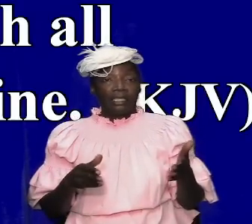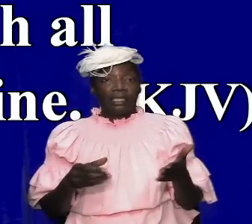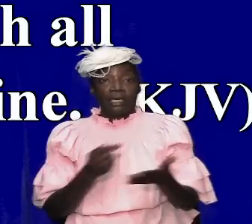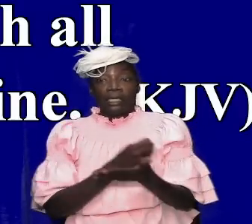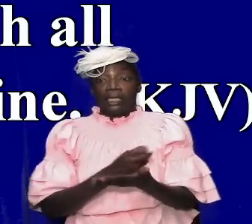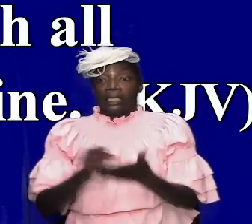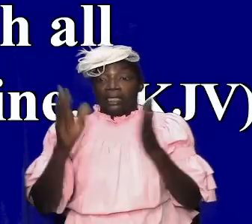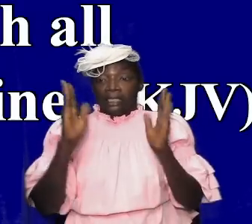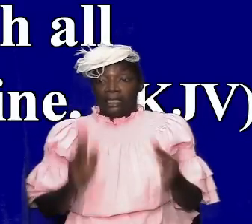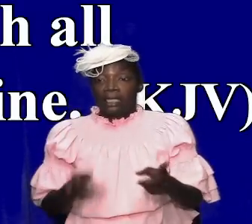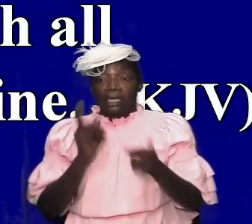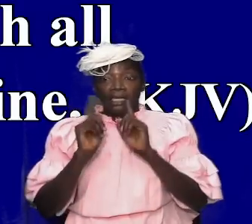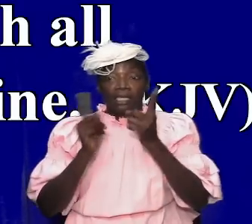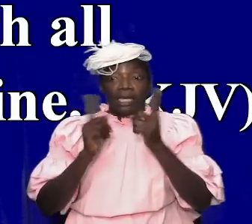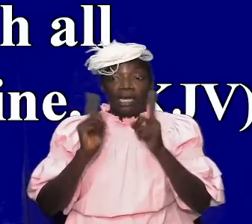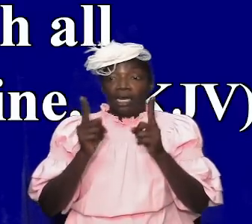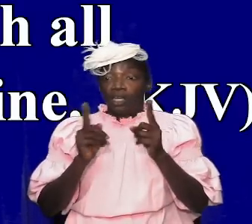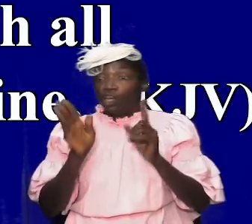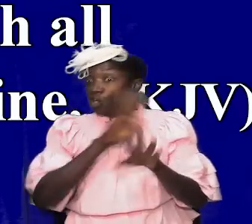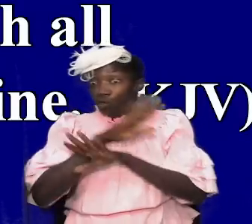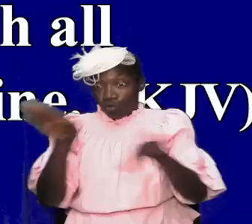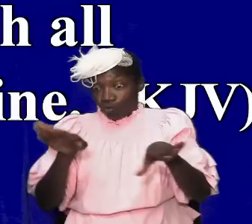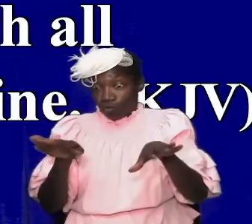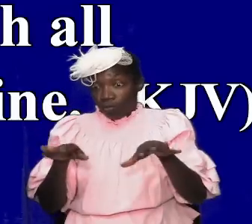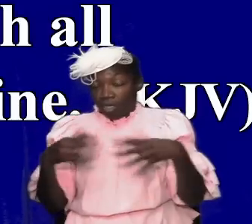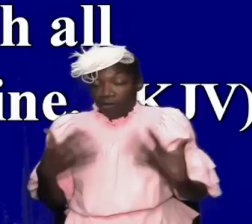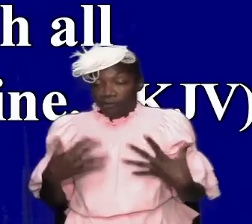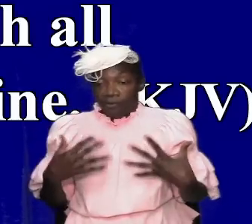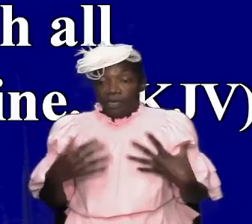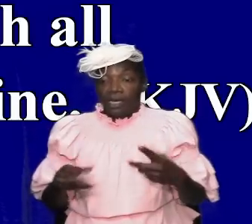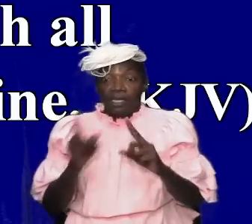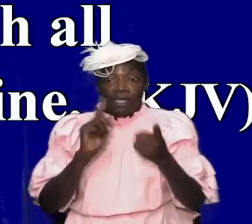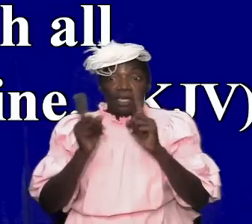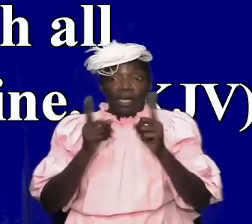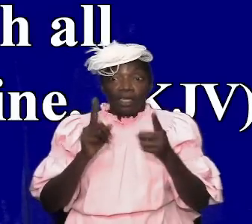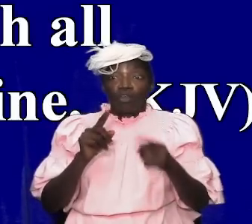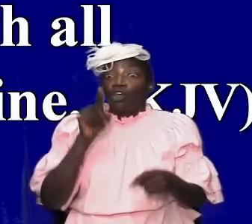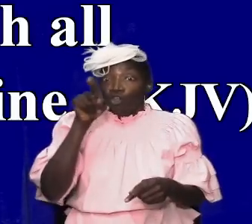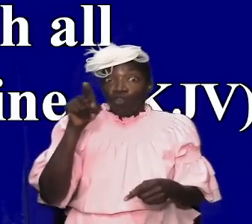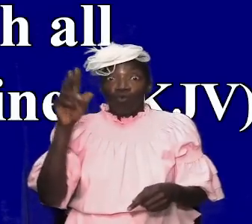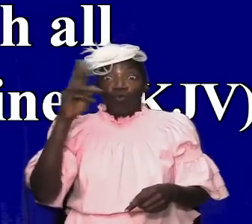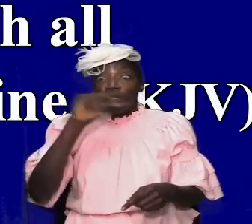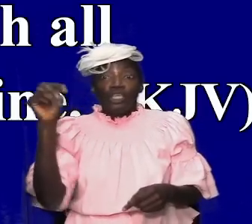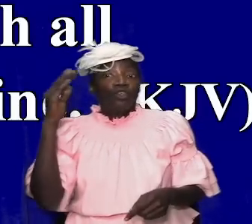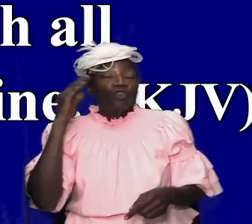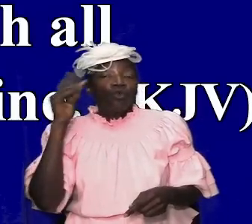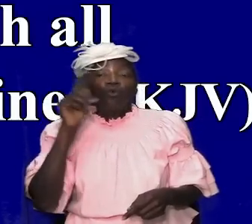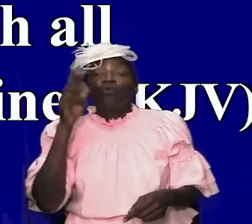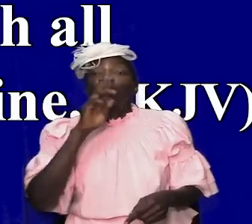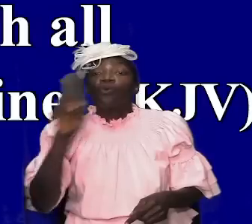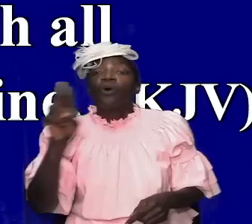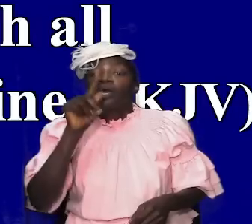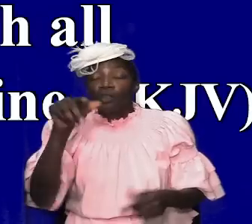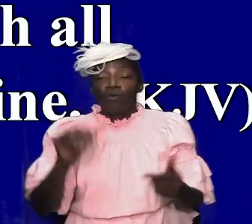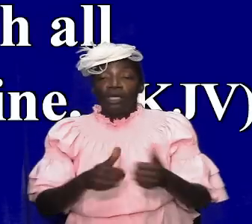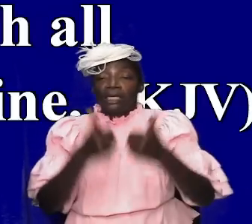talk to your co-worker talk to your neighbor you need to know who you are you need to know what you have you're separate you're different you're not